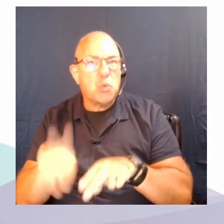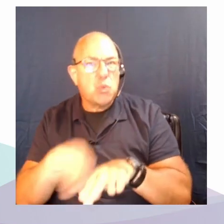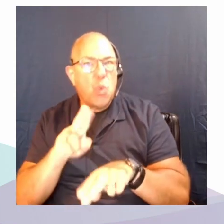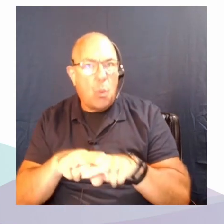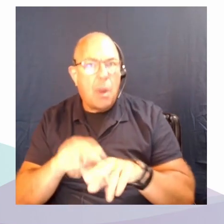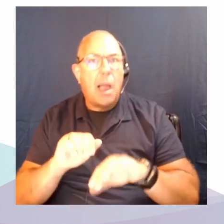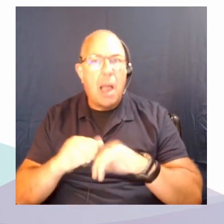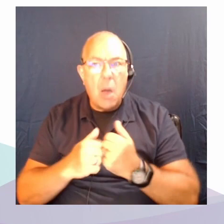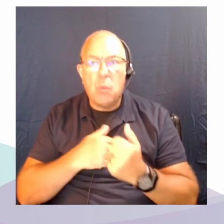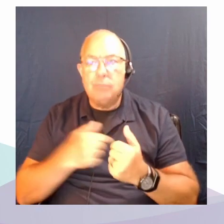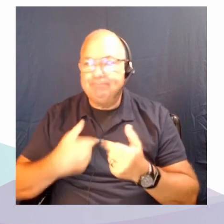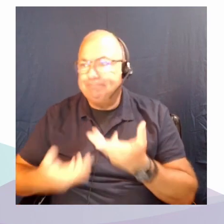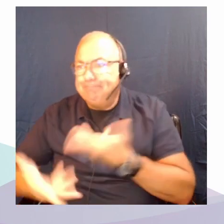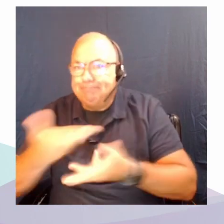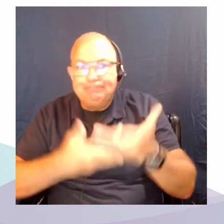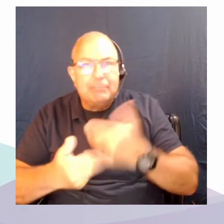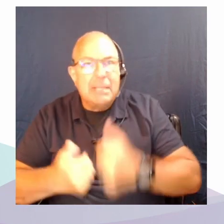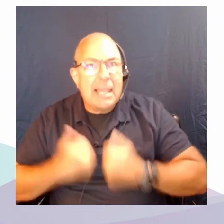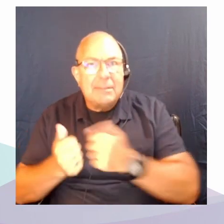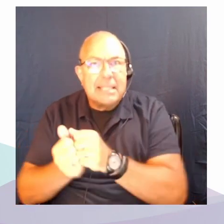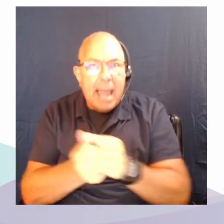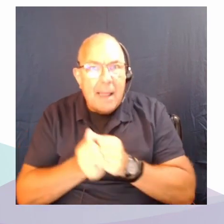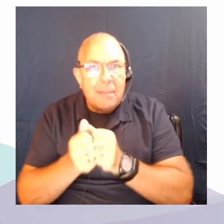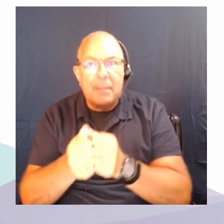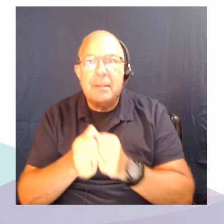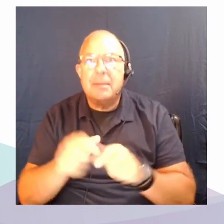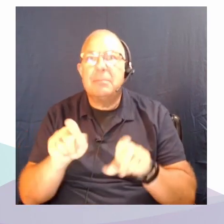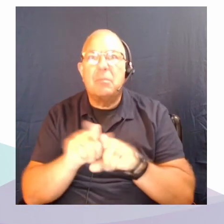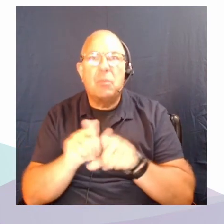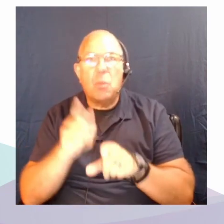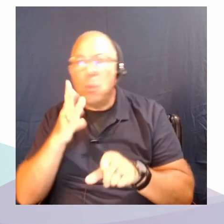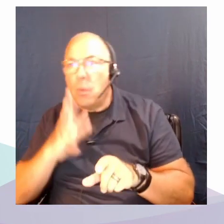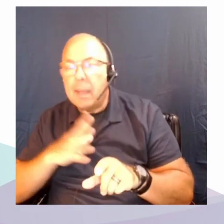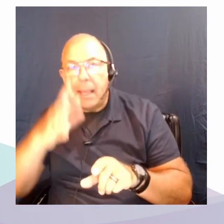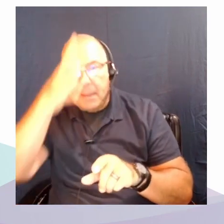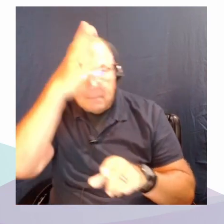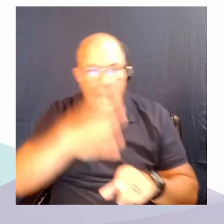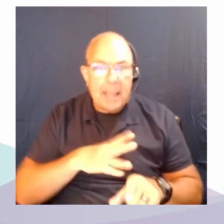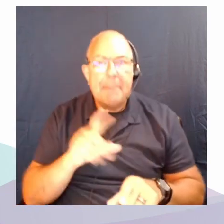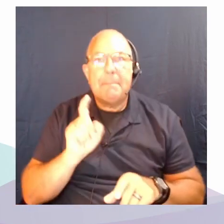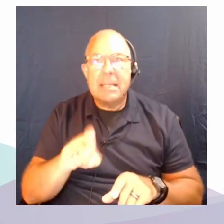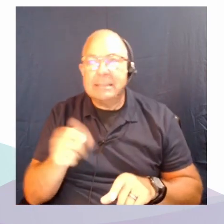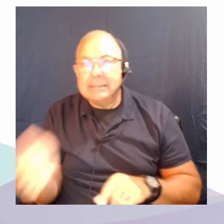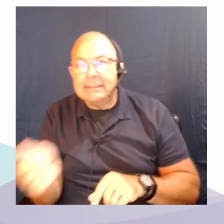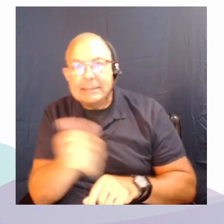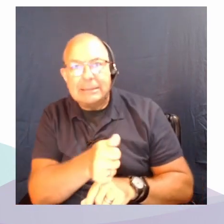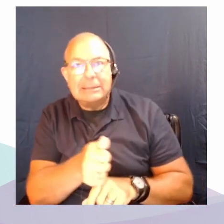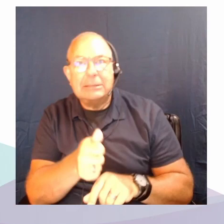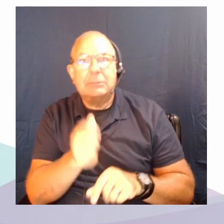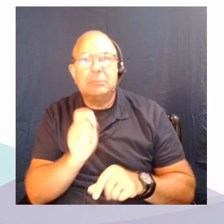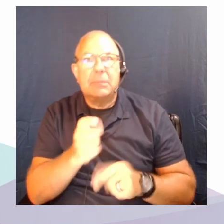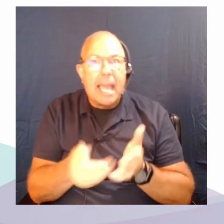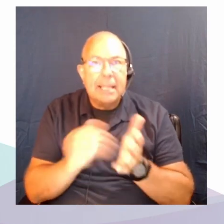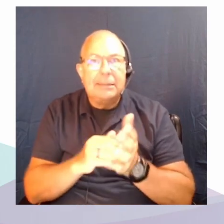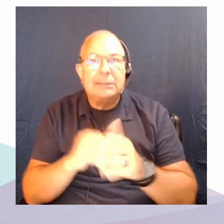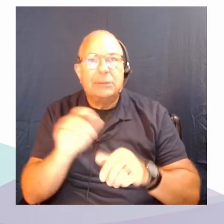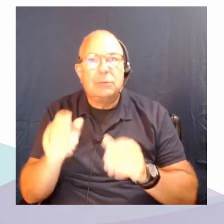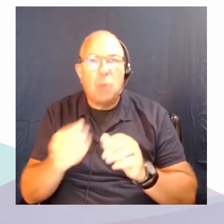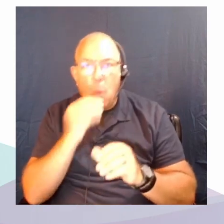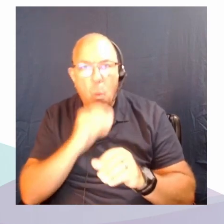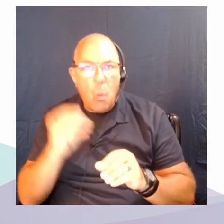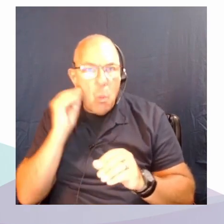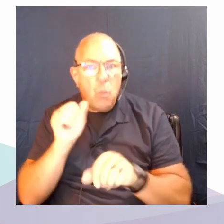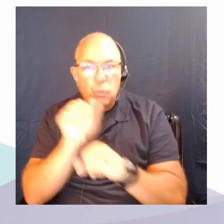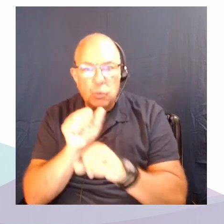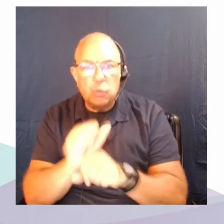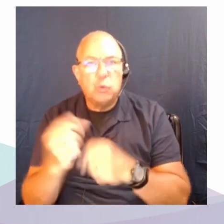and the ways that women and men must independently reproduce household tasks over and over and over again, tasks